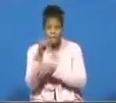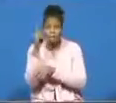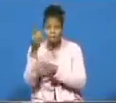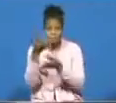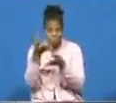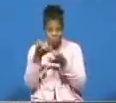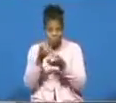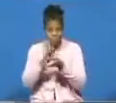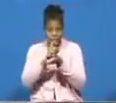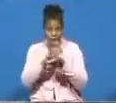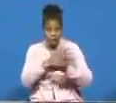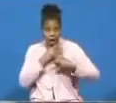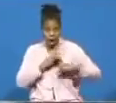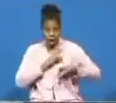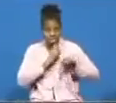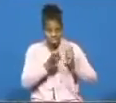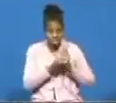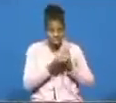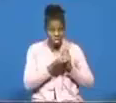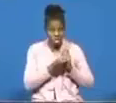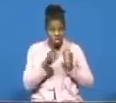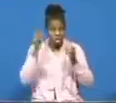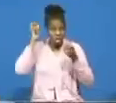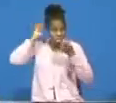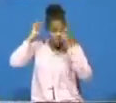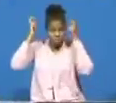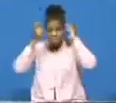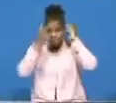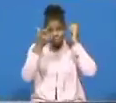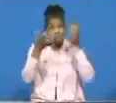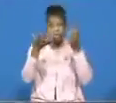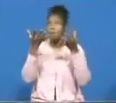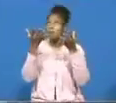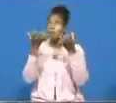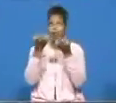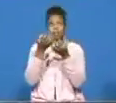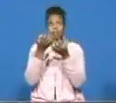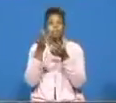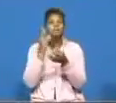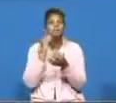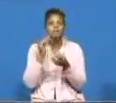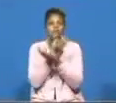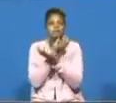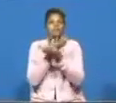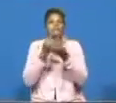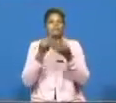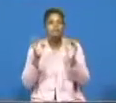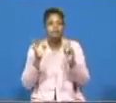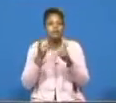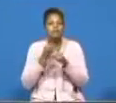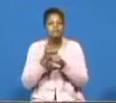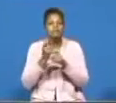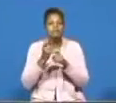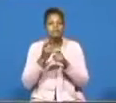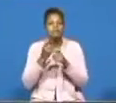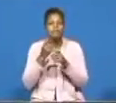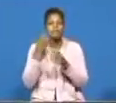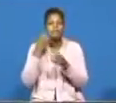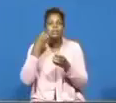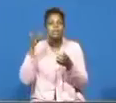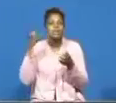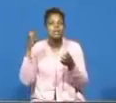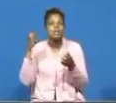want him to set you free from the enemies chains tonight don't you want the deliverance